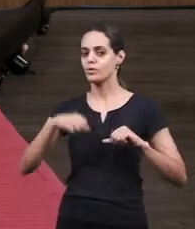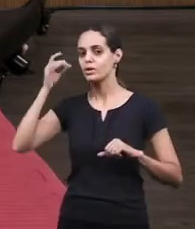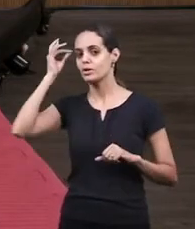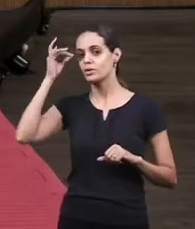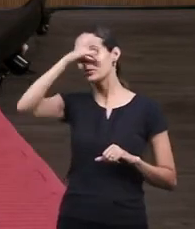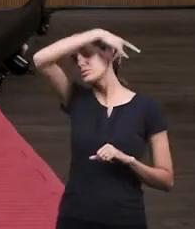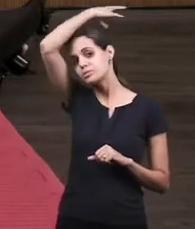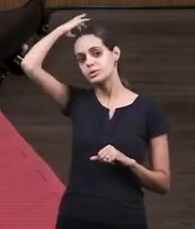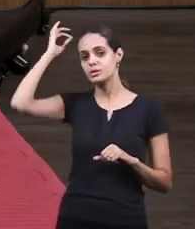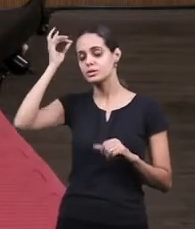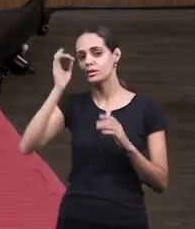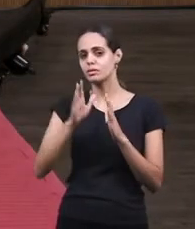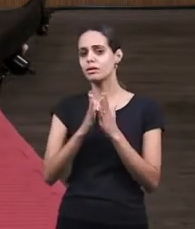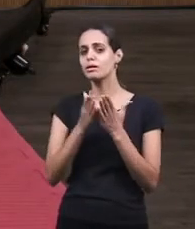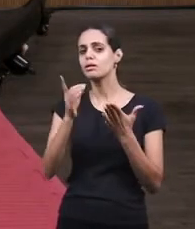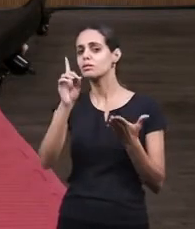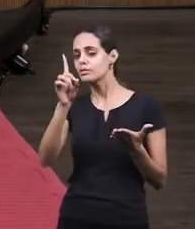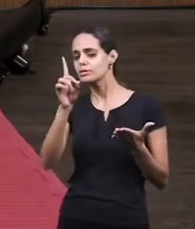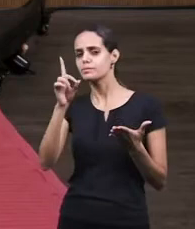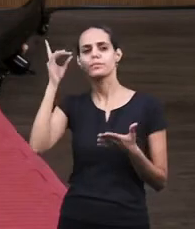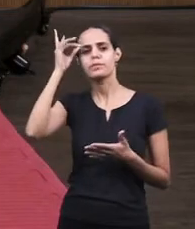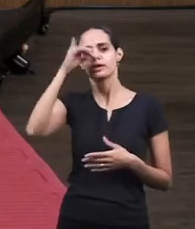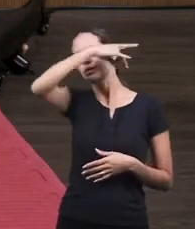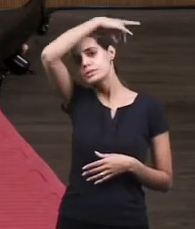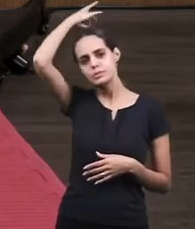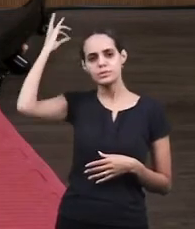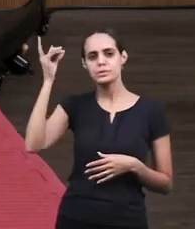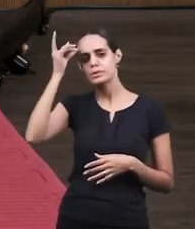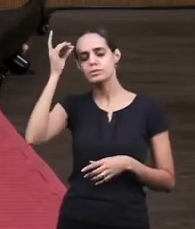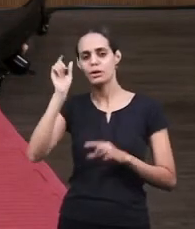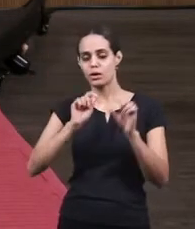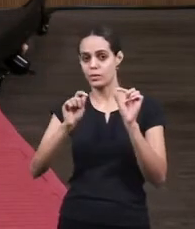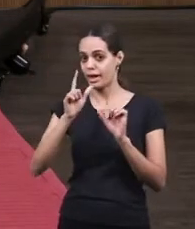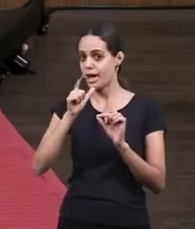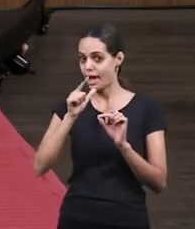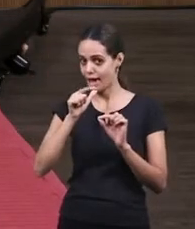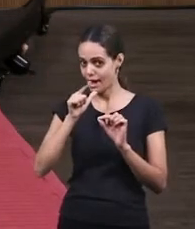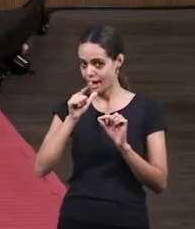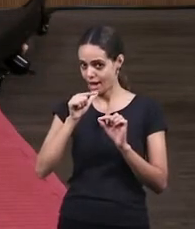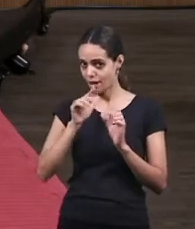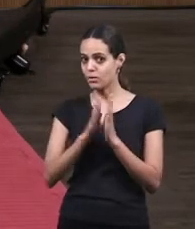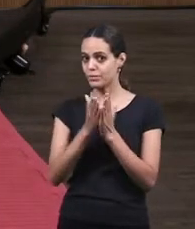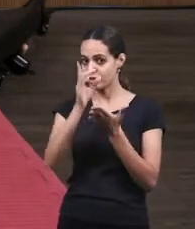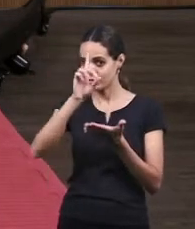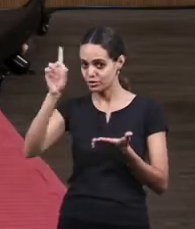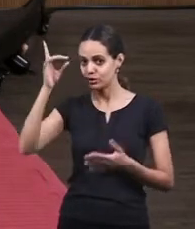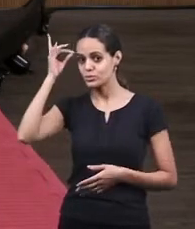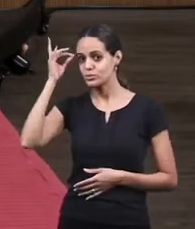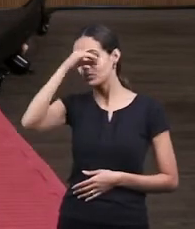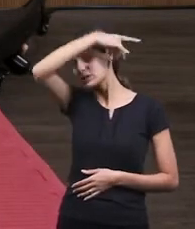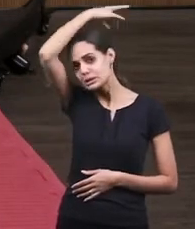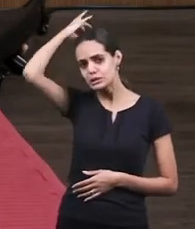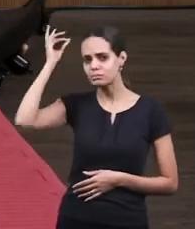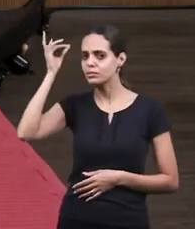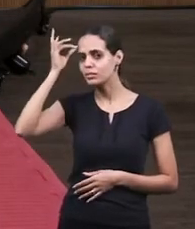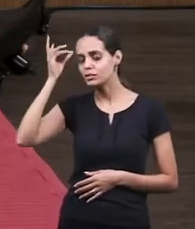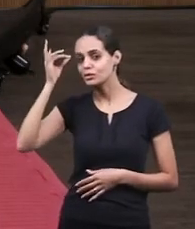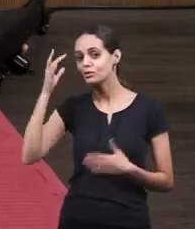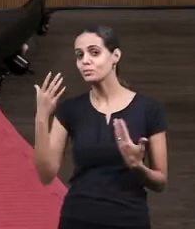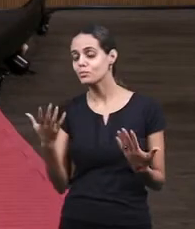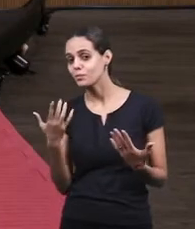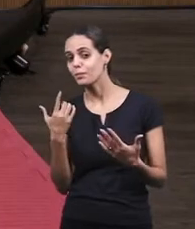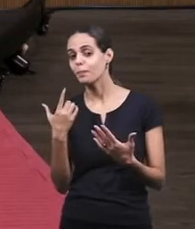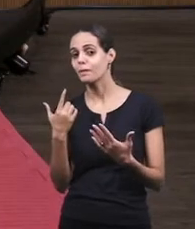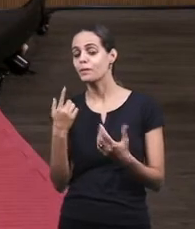but what does it mean to be born of spirit born of water and the spirit is because when we receive salvation we also